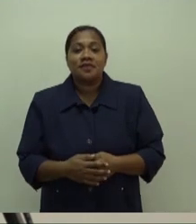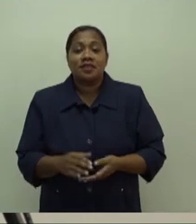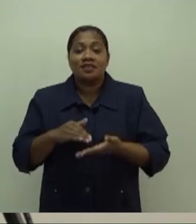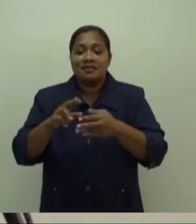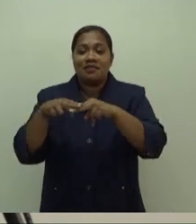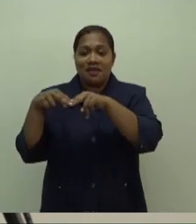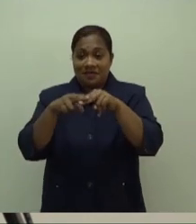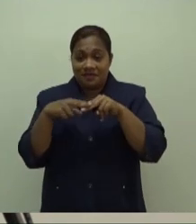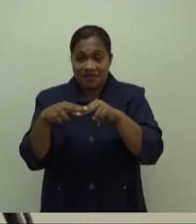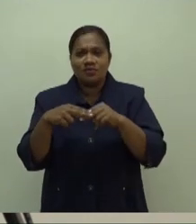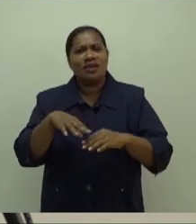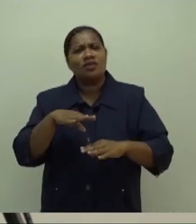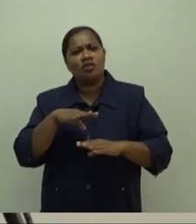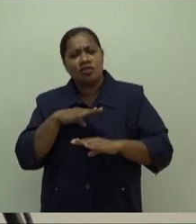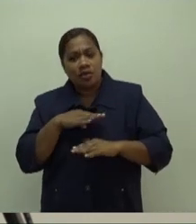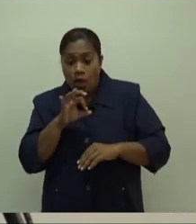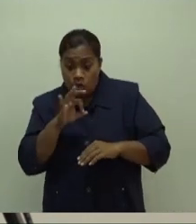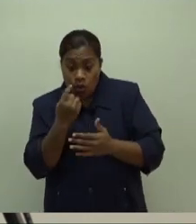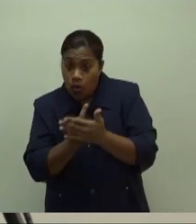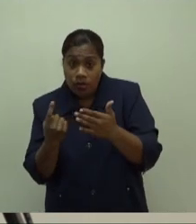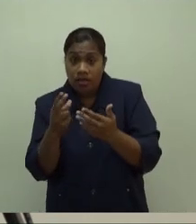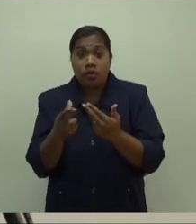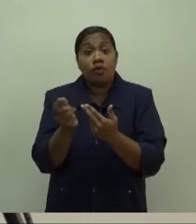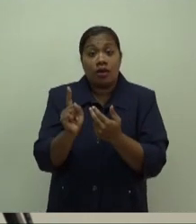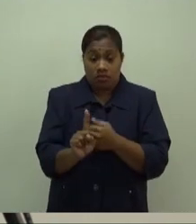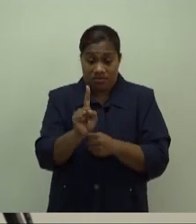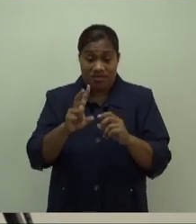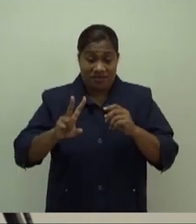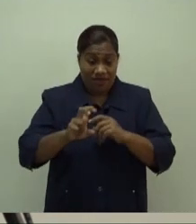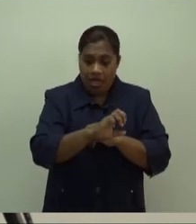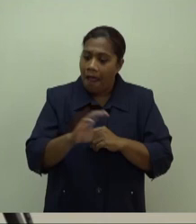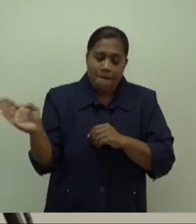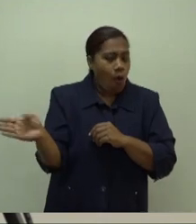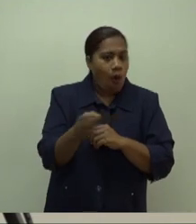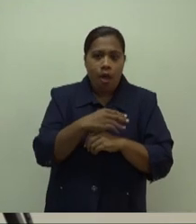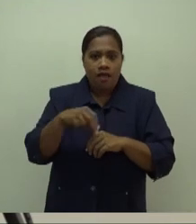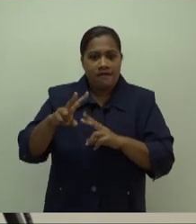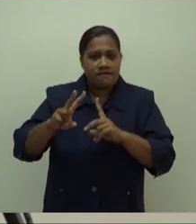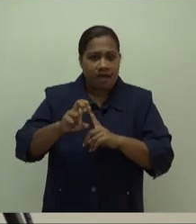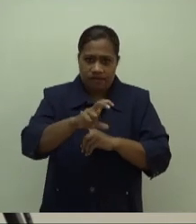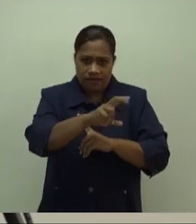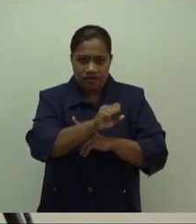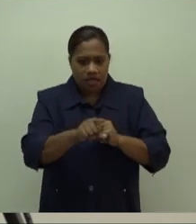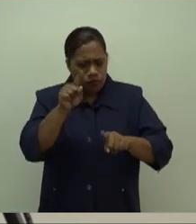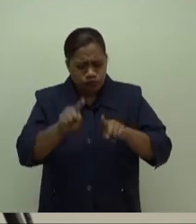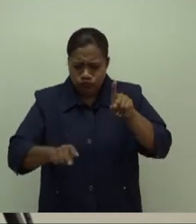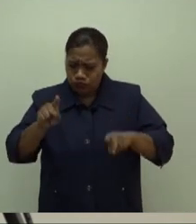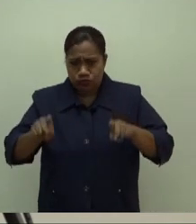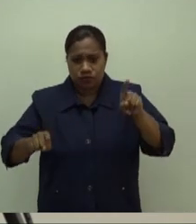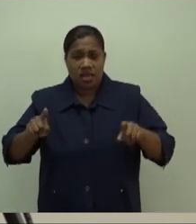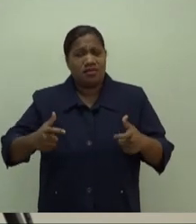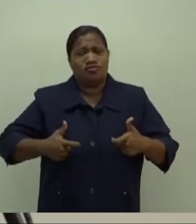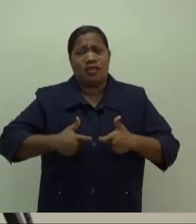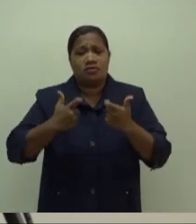single virus or its variants, but with all diseases, all viruses, and all the health challenges that we face.